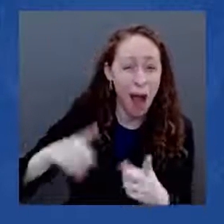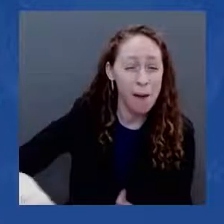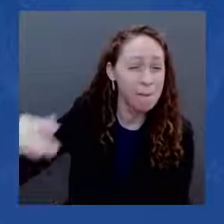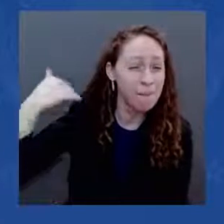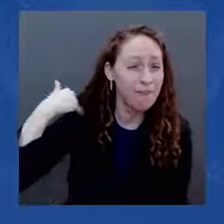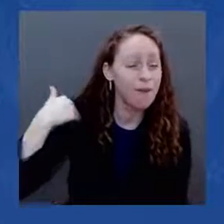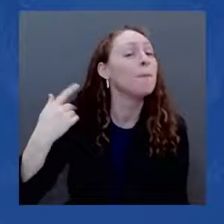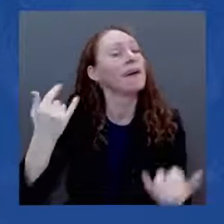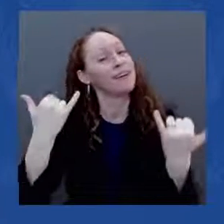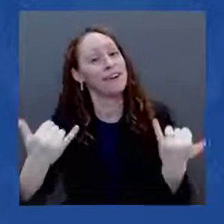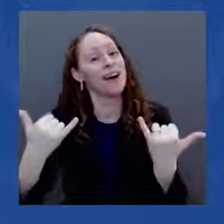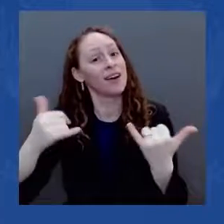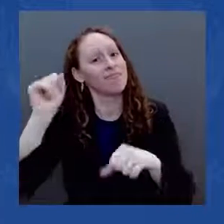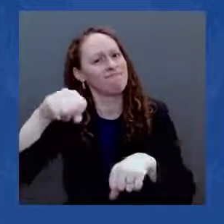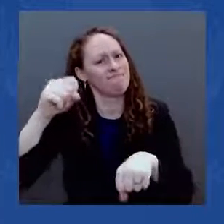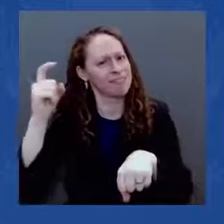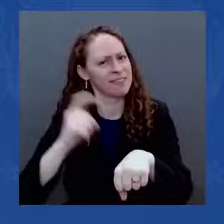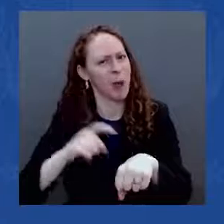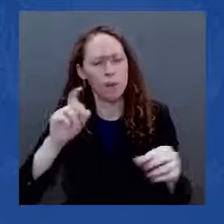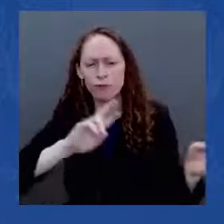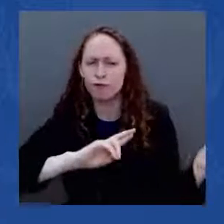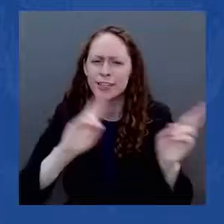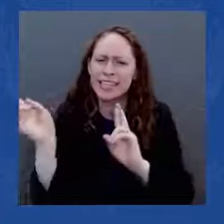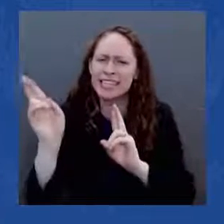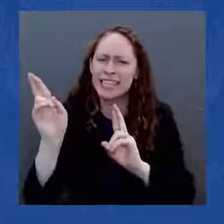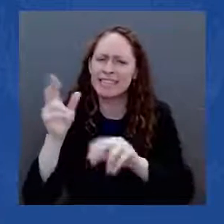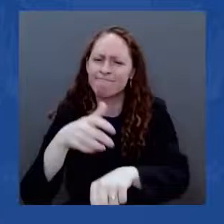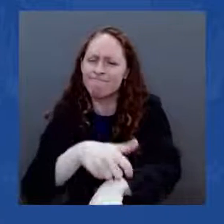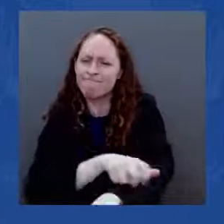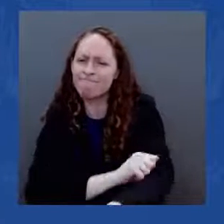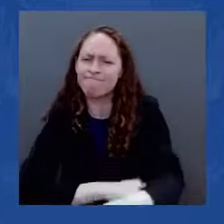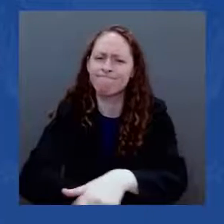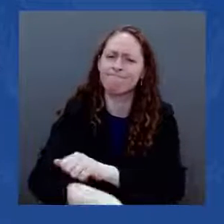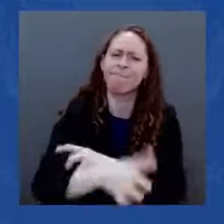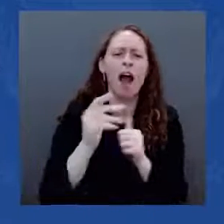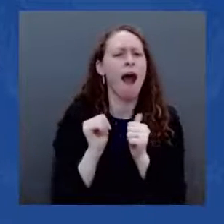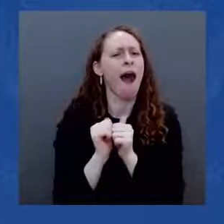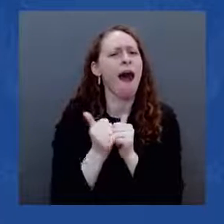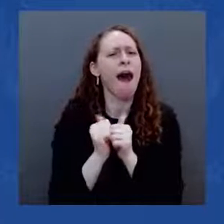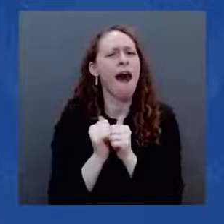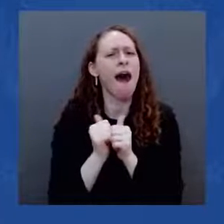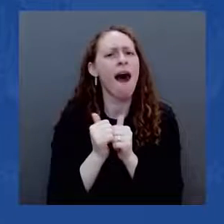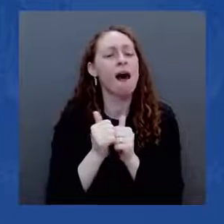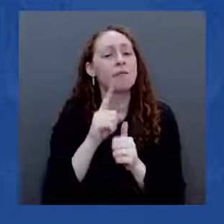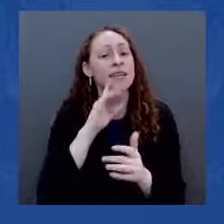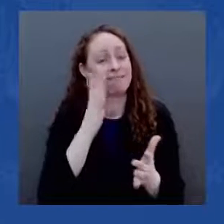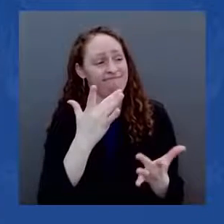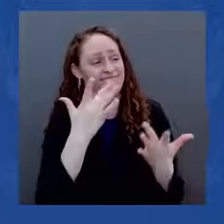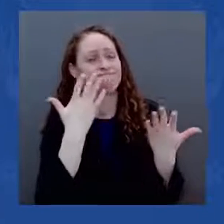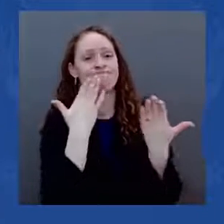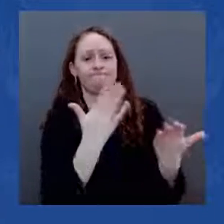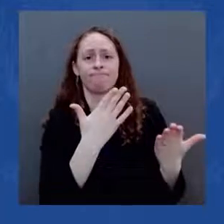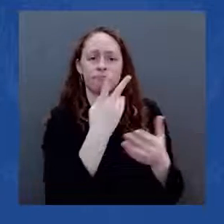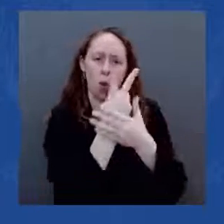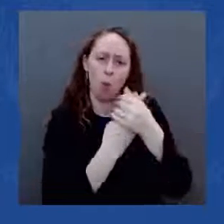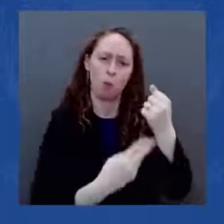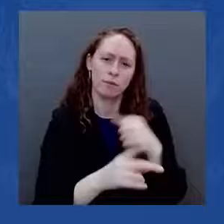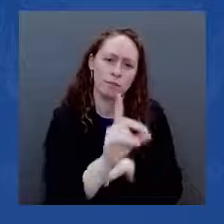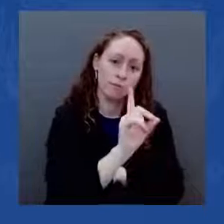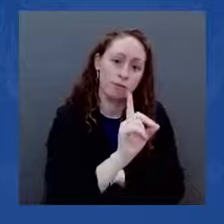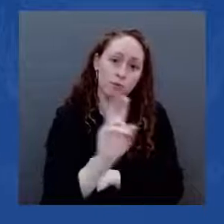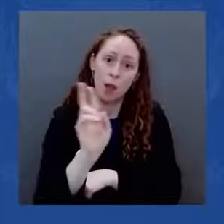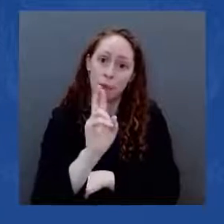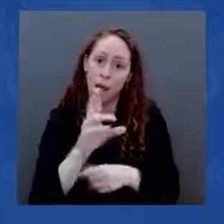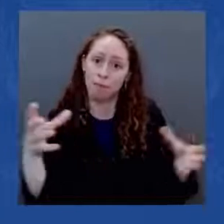There's nothing beyond our capacity when we work together. When we get this done, we'll get back to beating the world